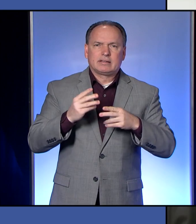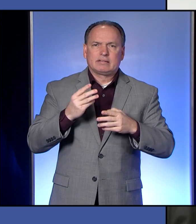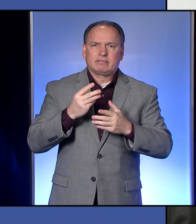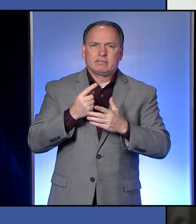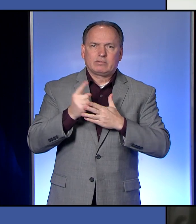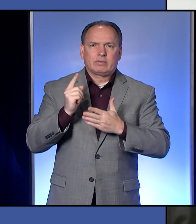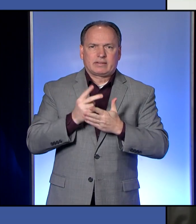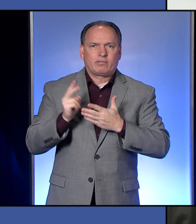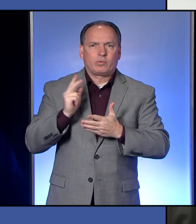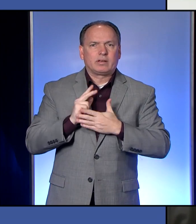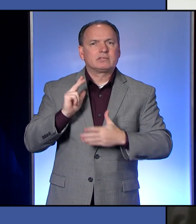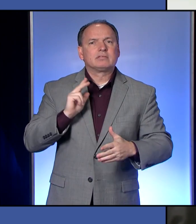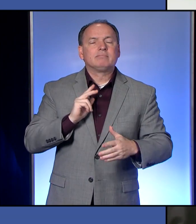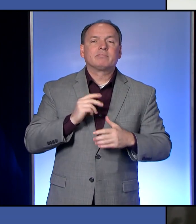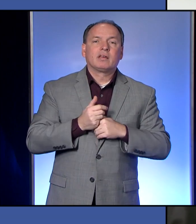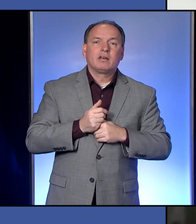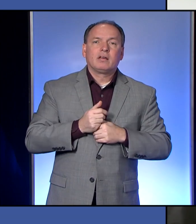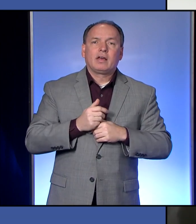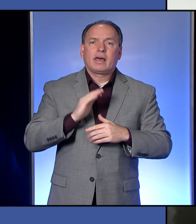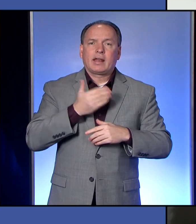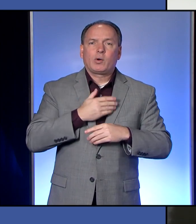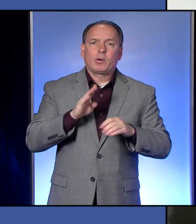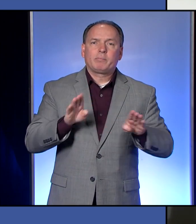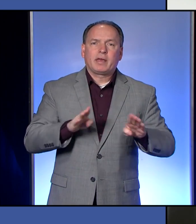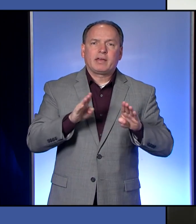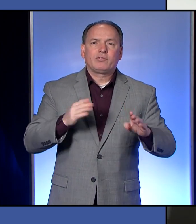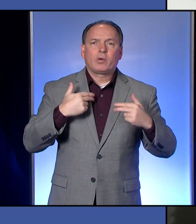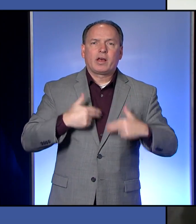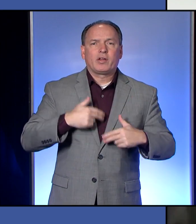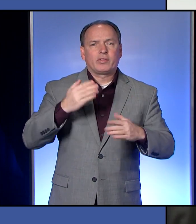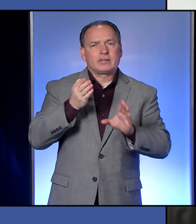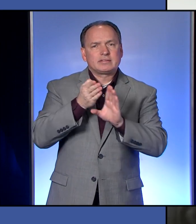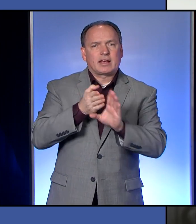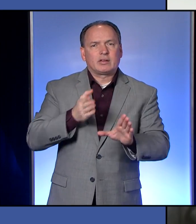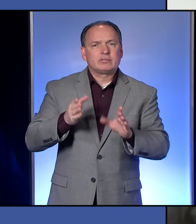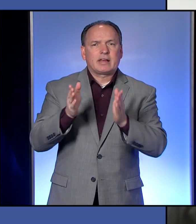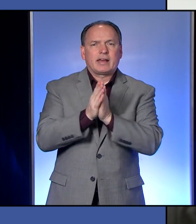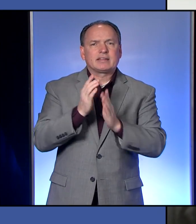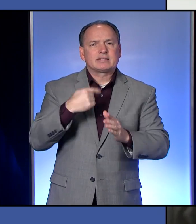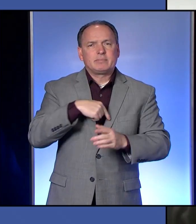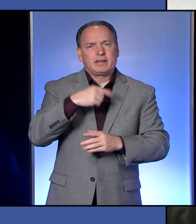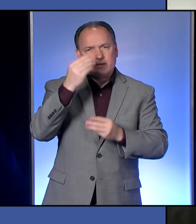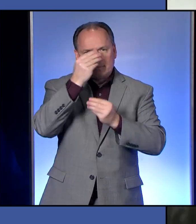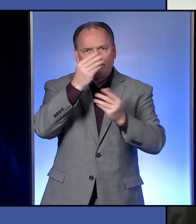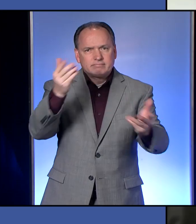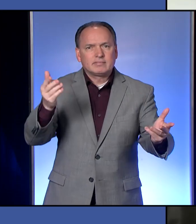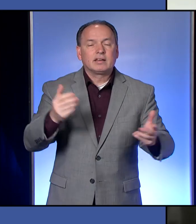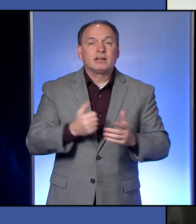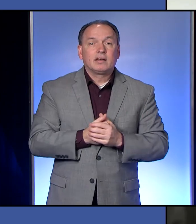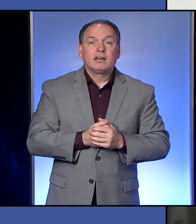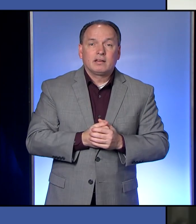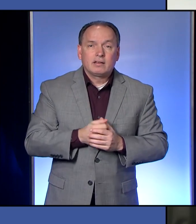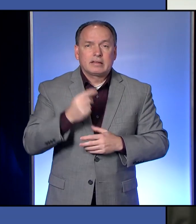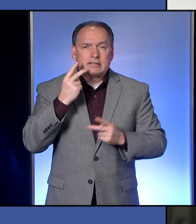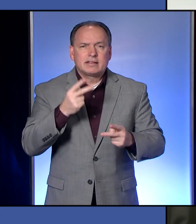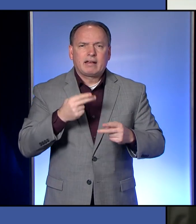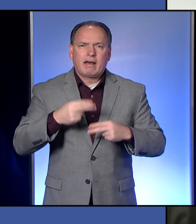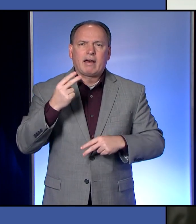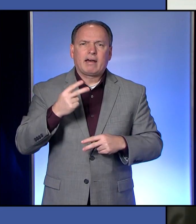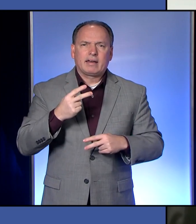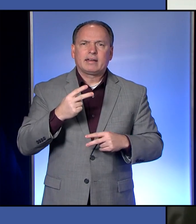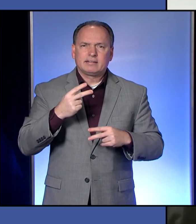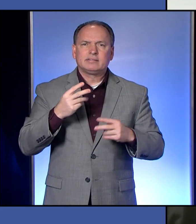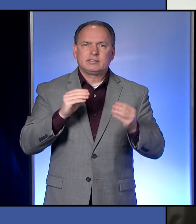network. And our behavioral health psychiatrists and staff asked me to pass this on. They're seeing a very high volume of